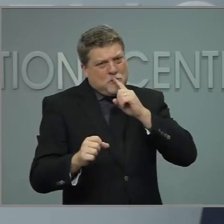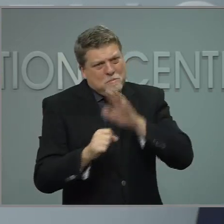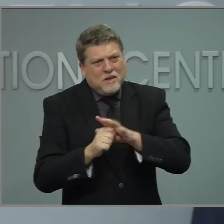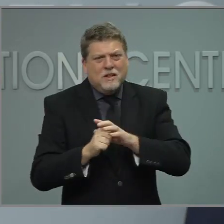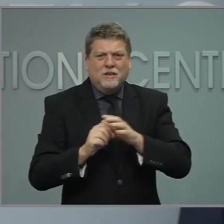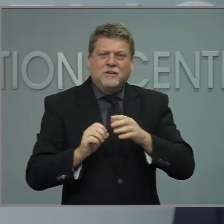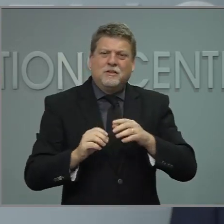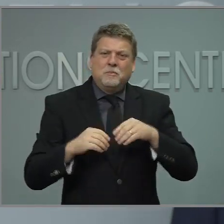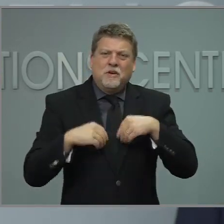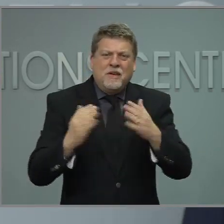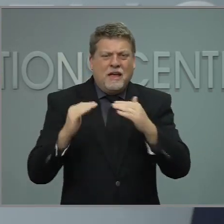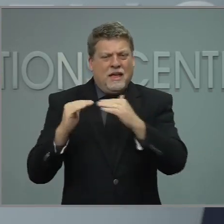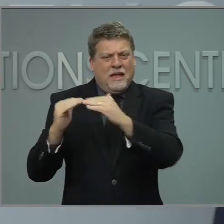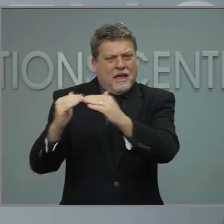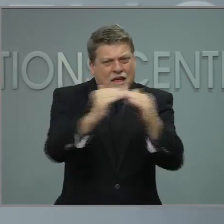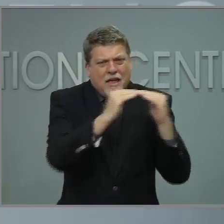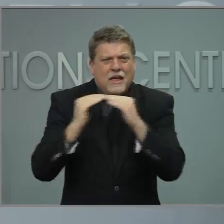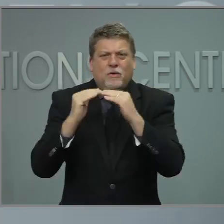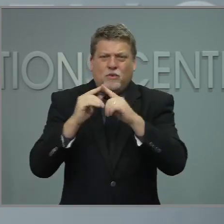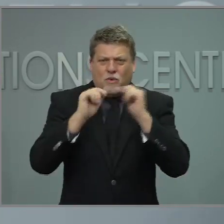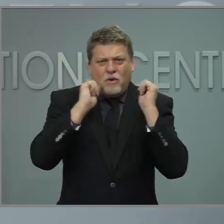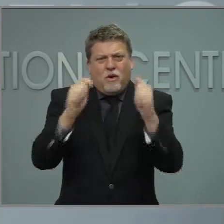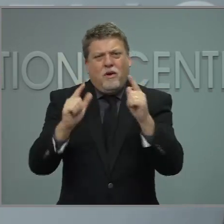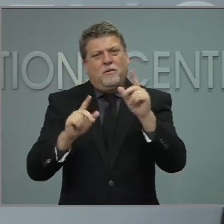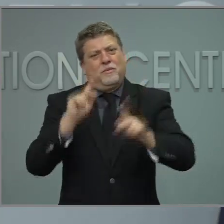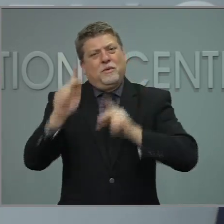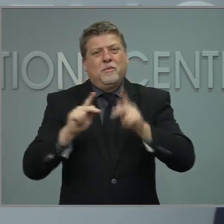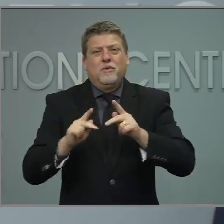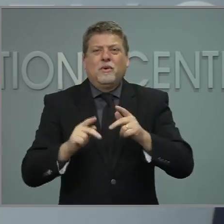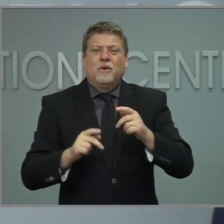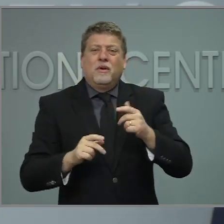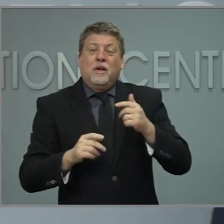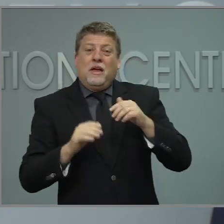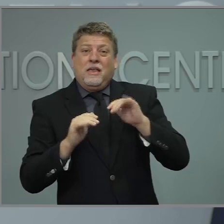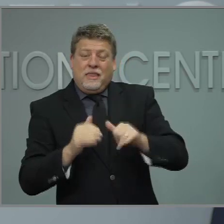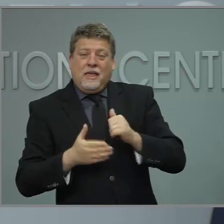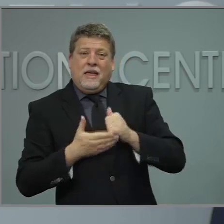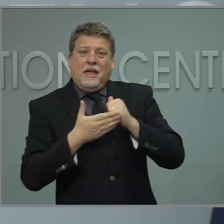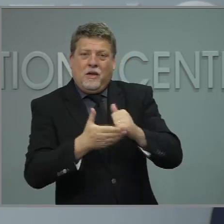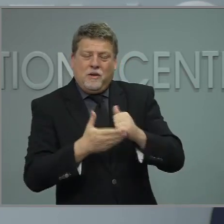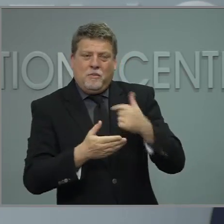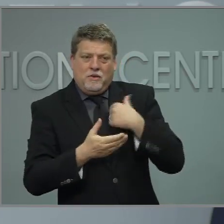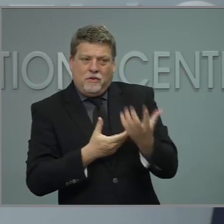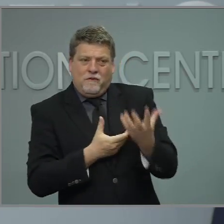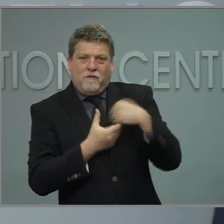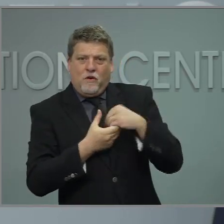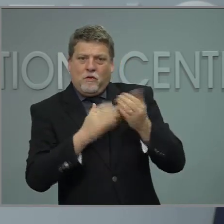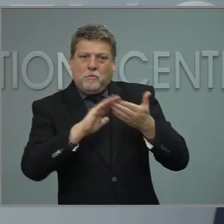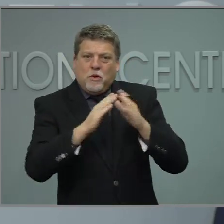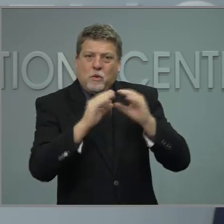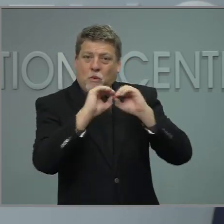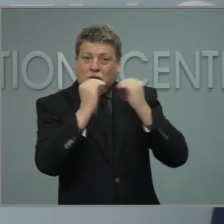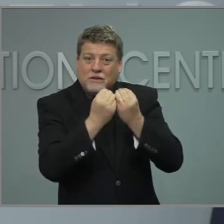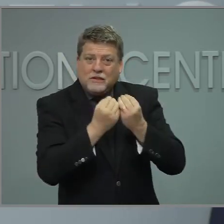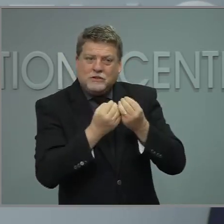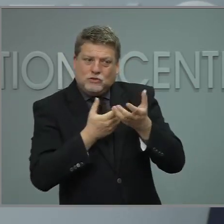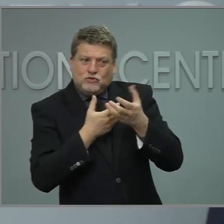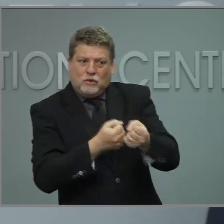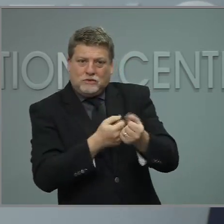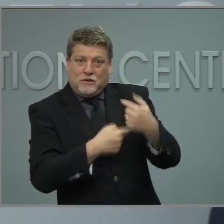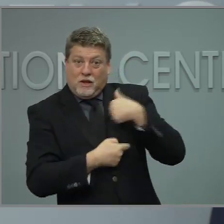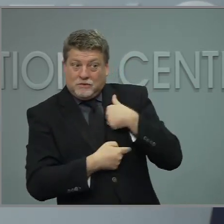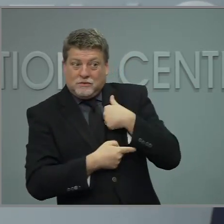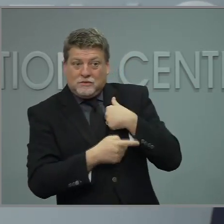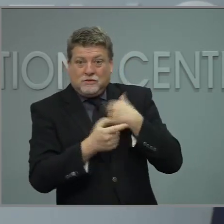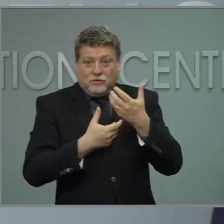together the expertise and relationships of trusted community-based organizations with the policy tools and resources of the state government to